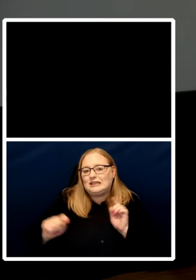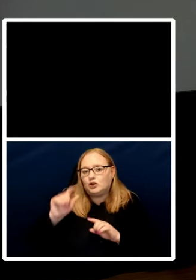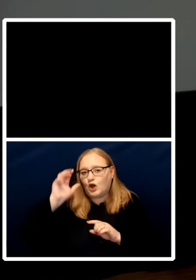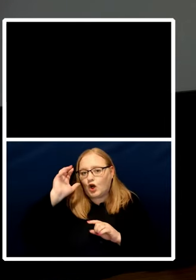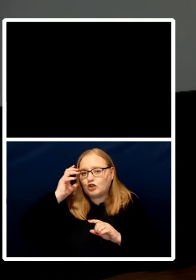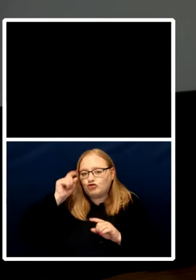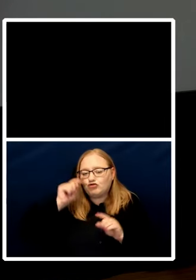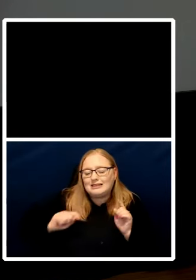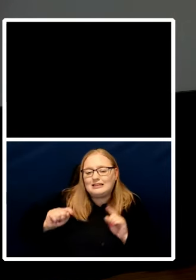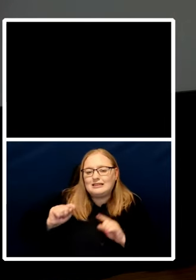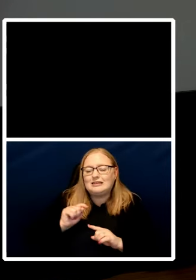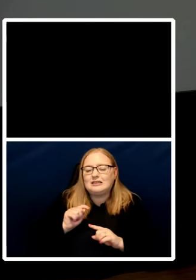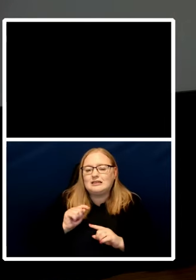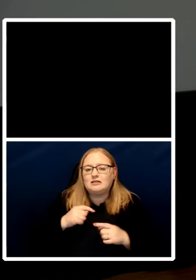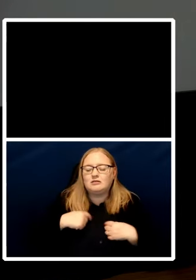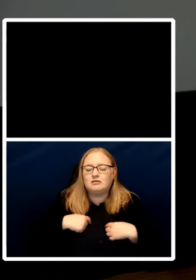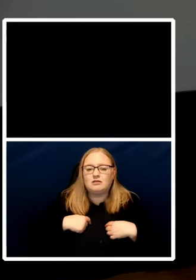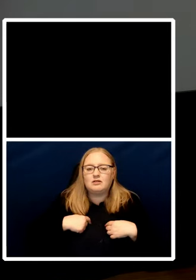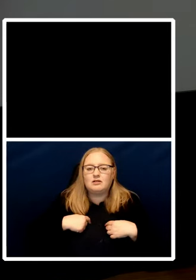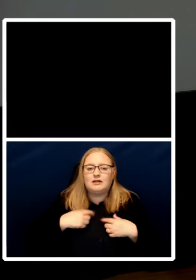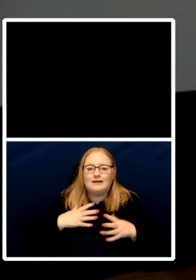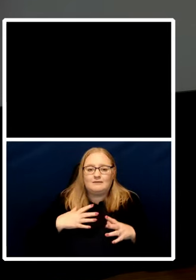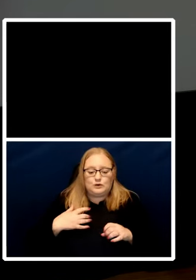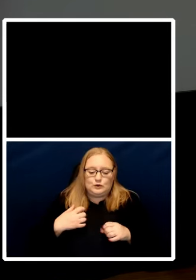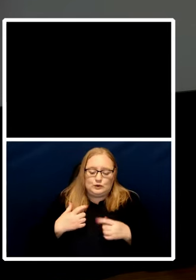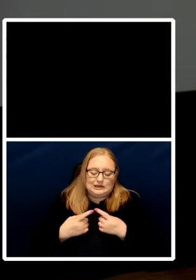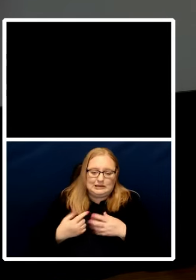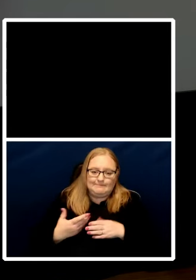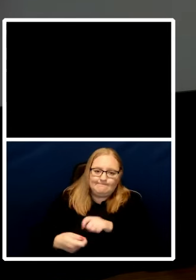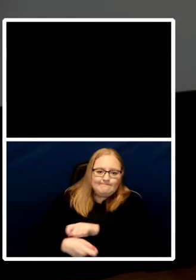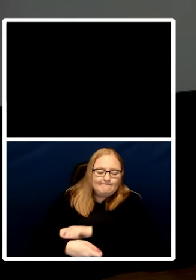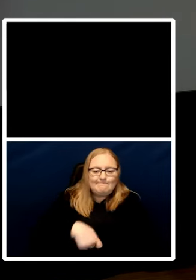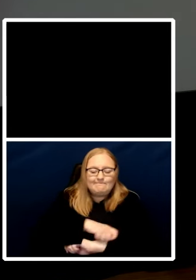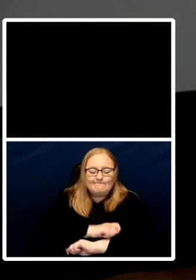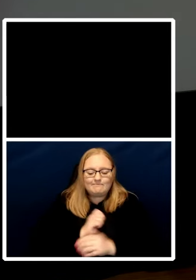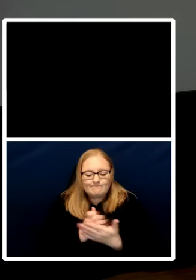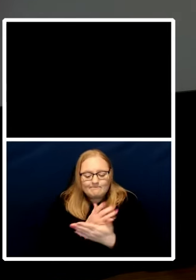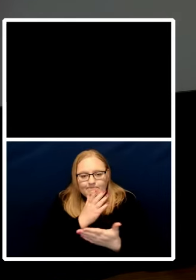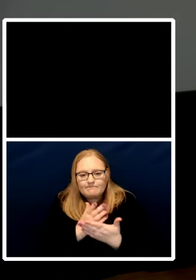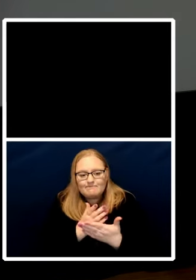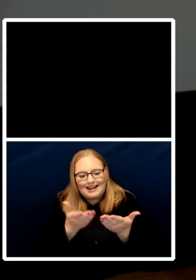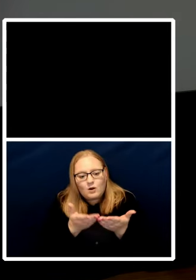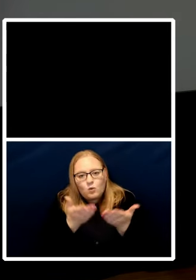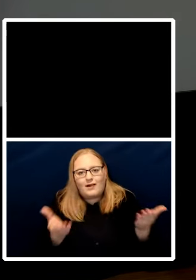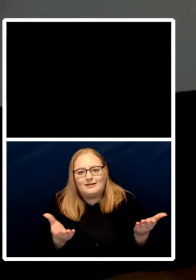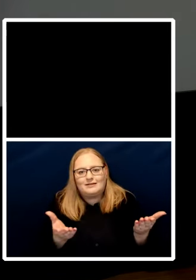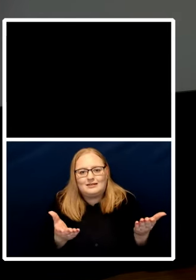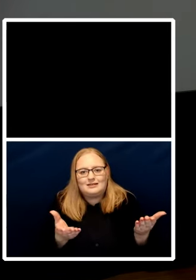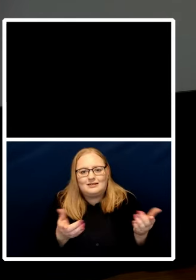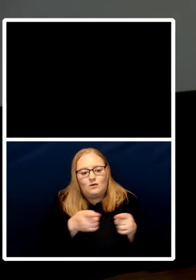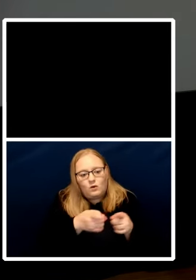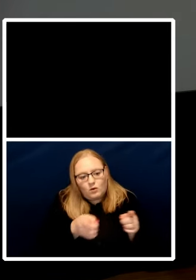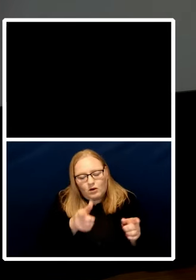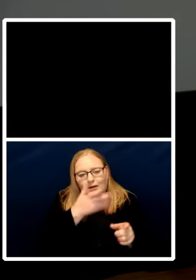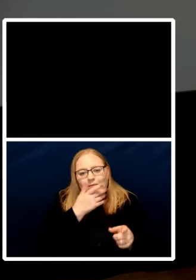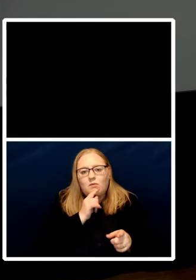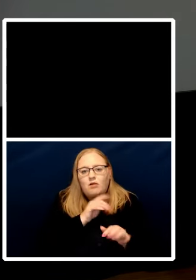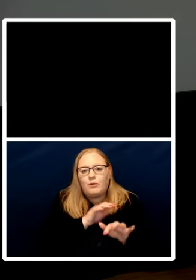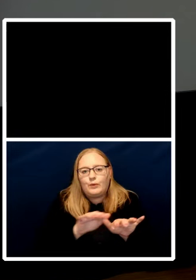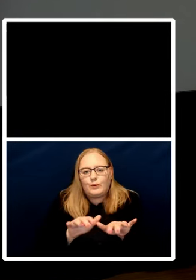to achieve what needs to be achieved to deliver people's equality on on the ground and there are different ways of potentially doing it i mean